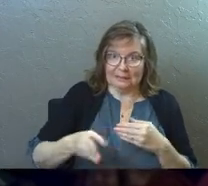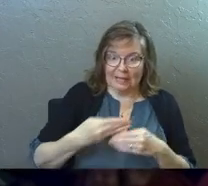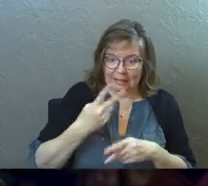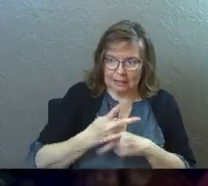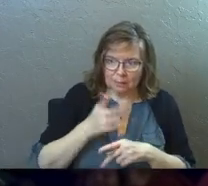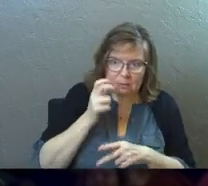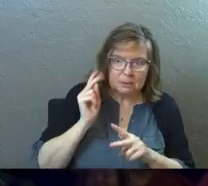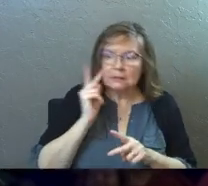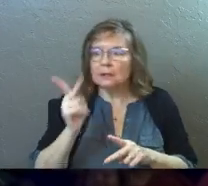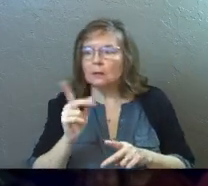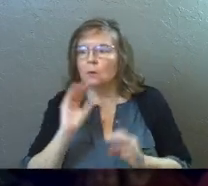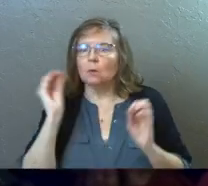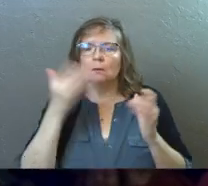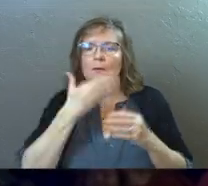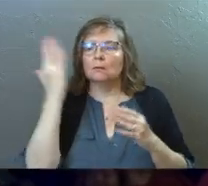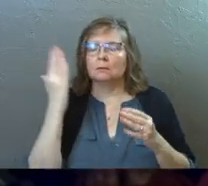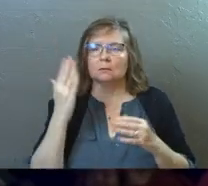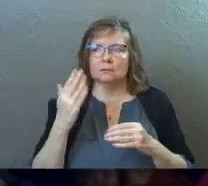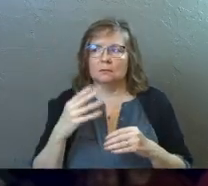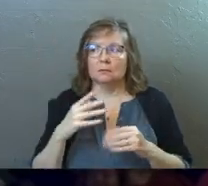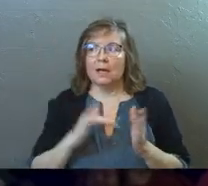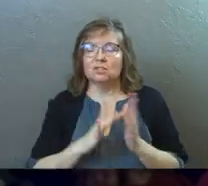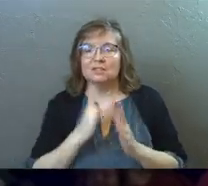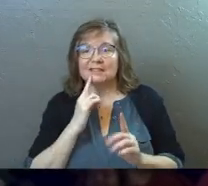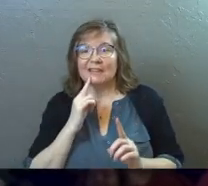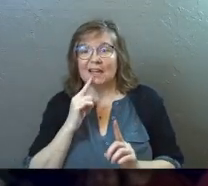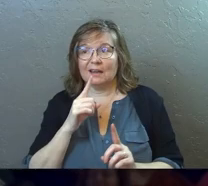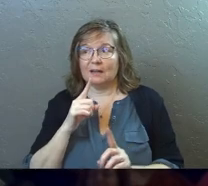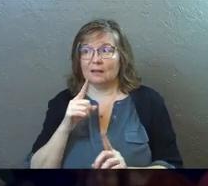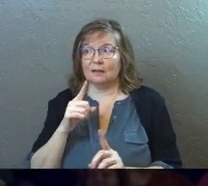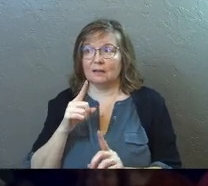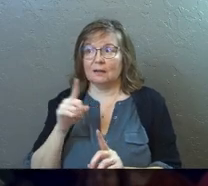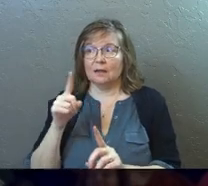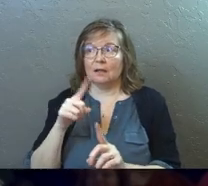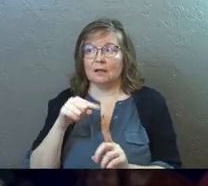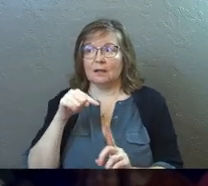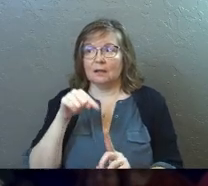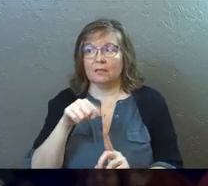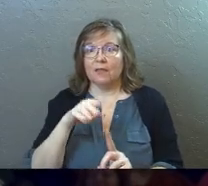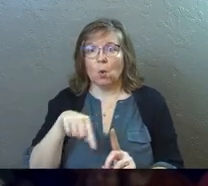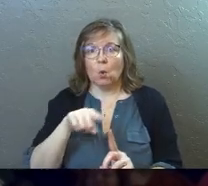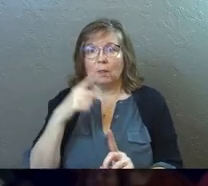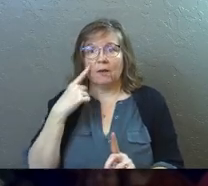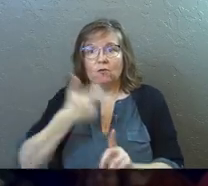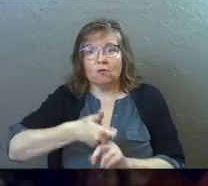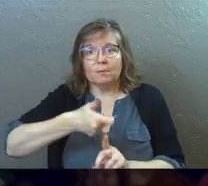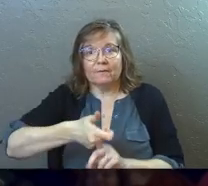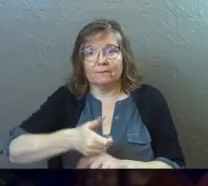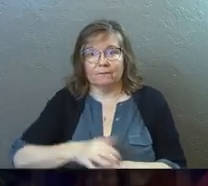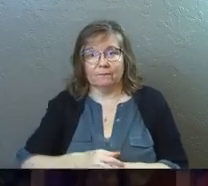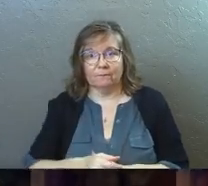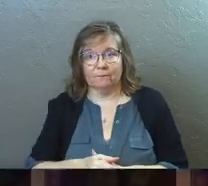And Jesus pulls those folks out and says, they are only there for themselves.